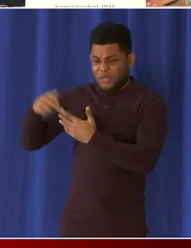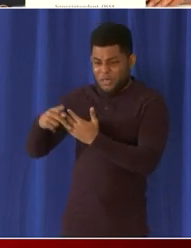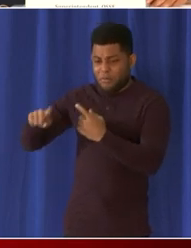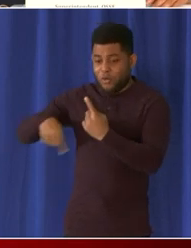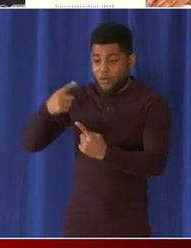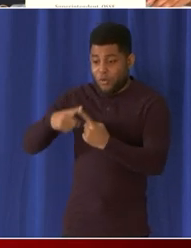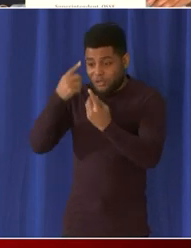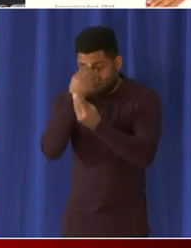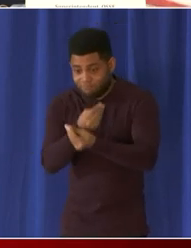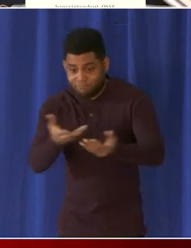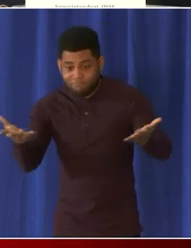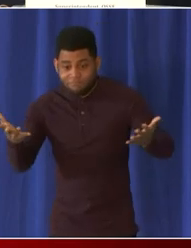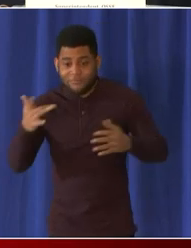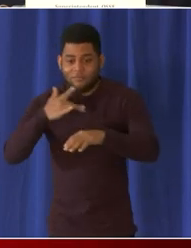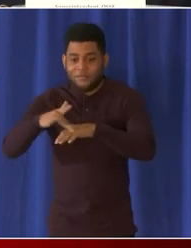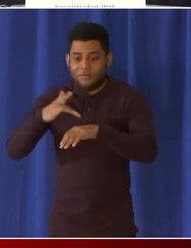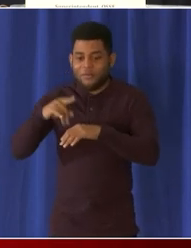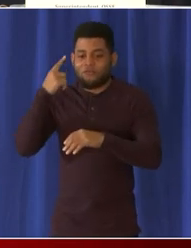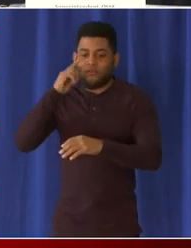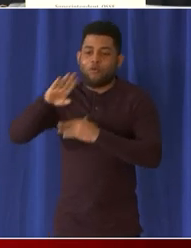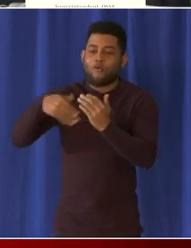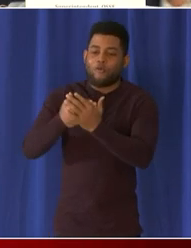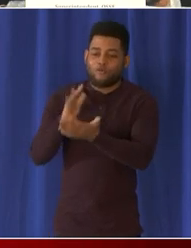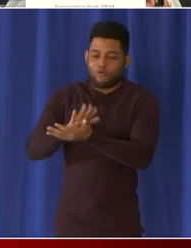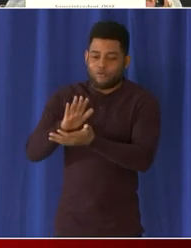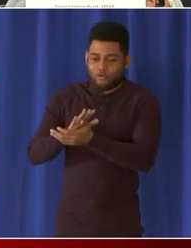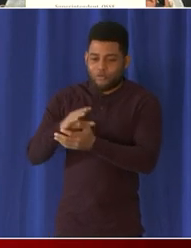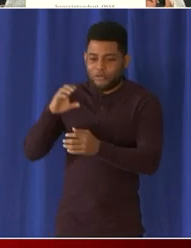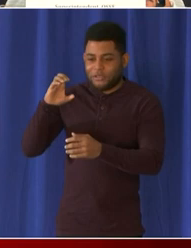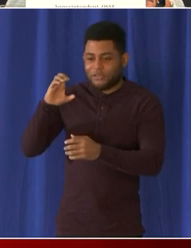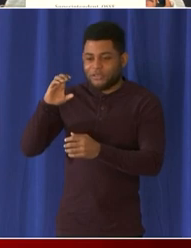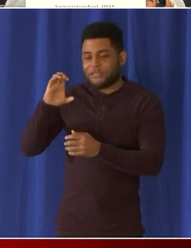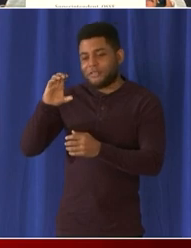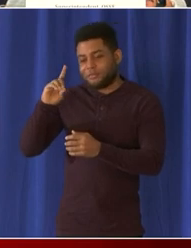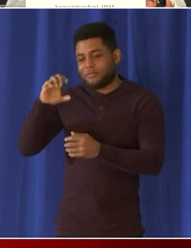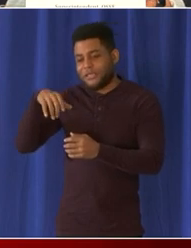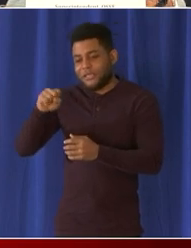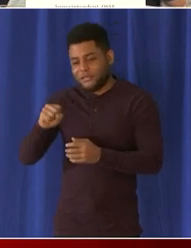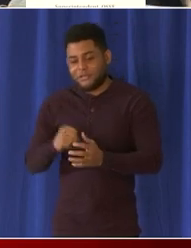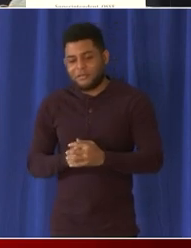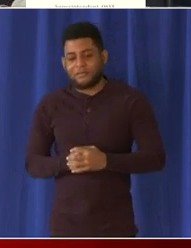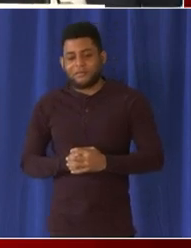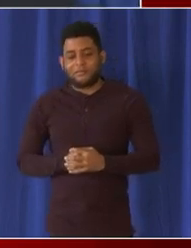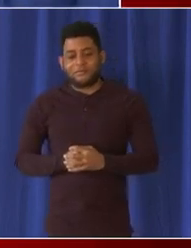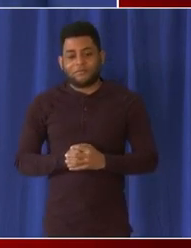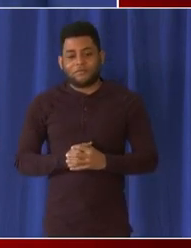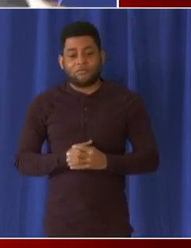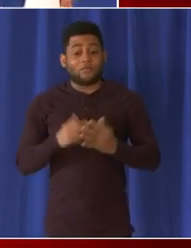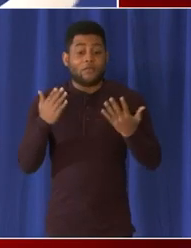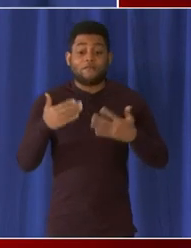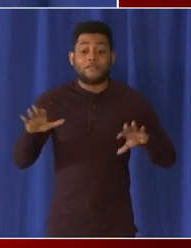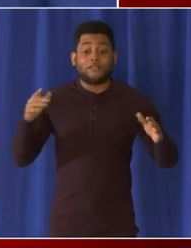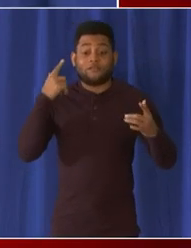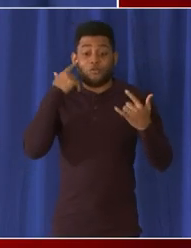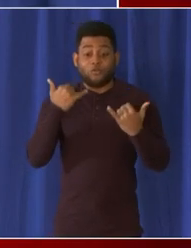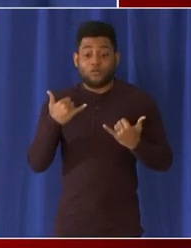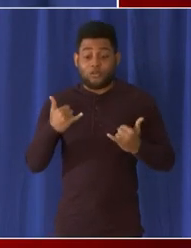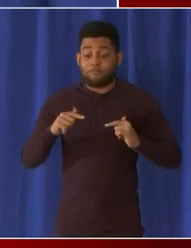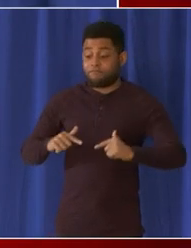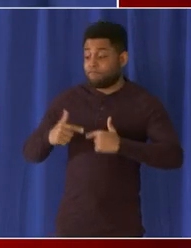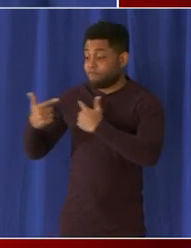schools in the district. Those are all of my updates right now Madam Mayor. Thank you. Thank you Dr. Grant.